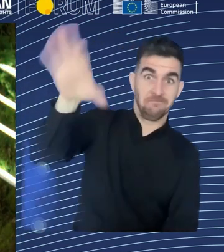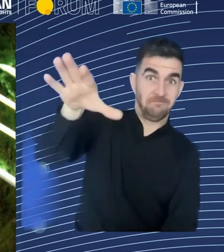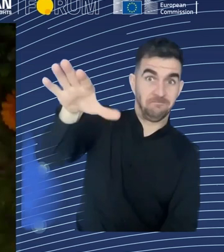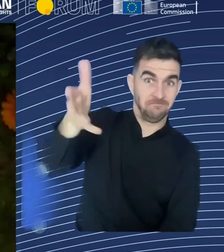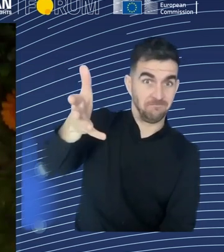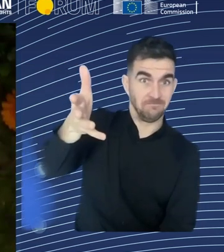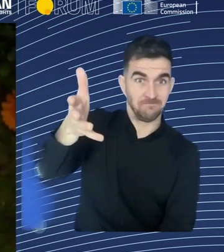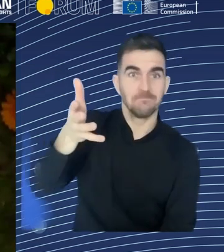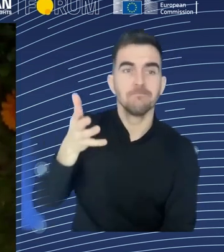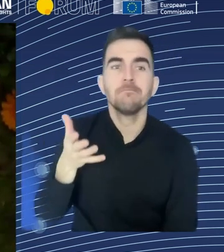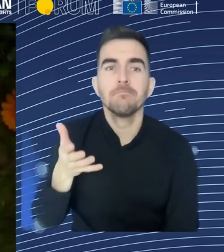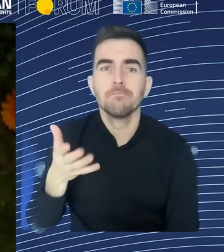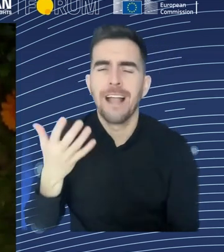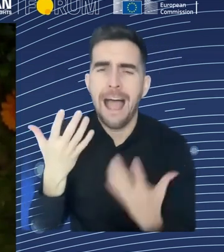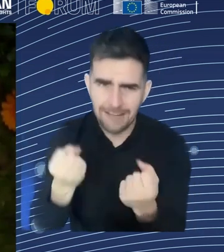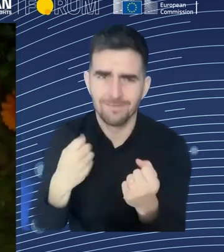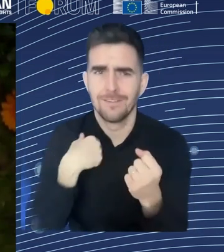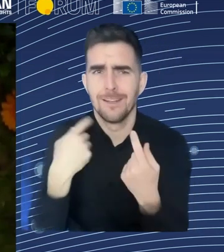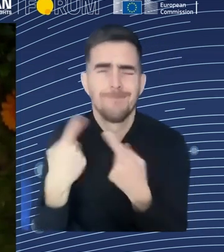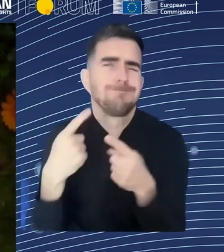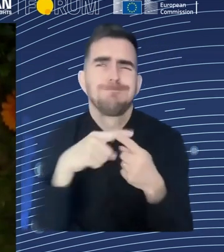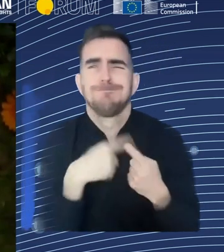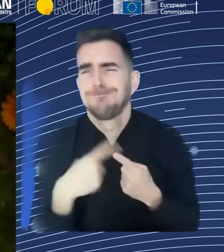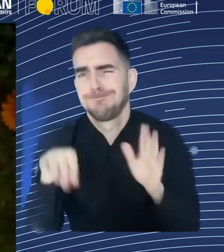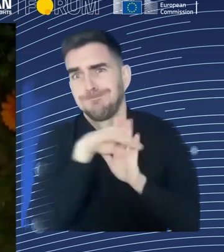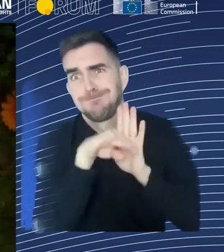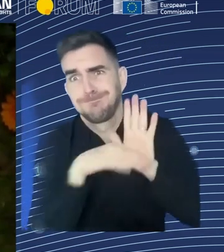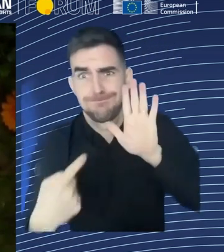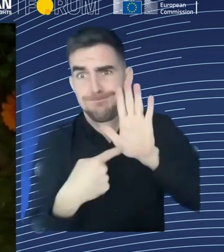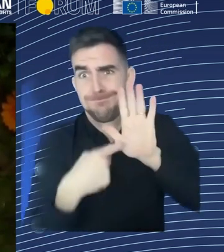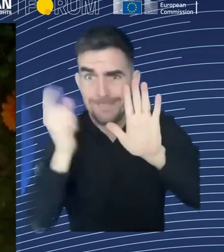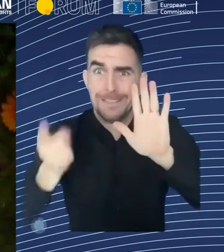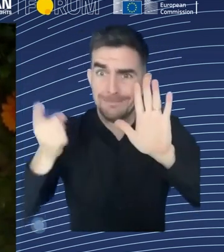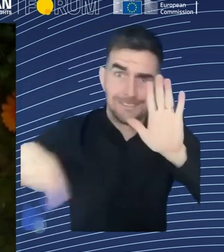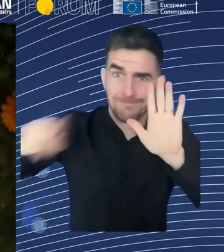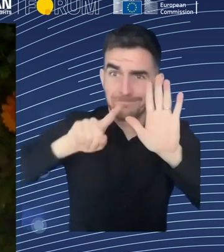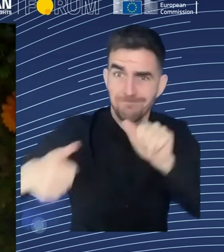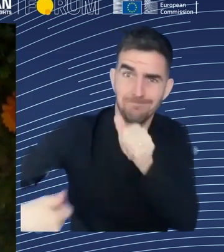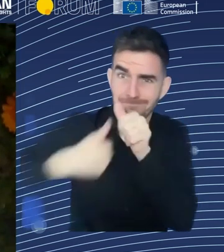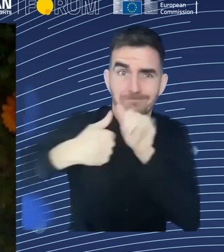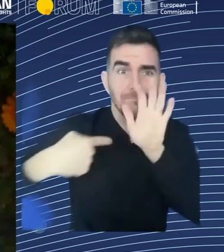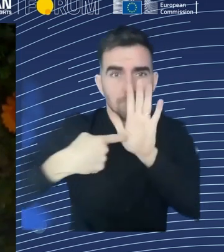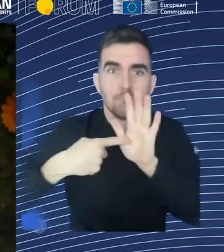That's a very good question. I think the first thing when we think about regulation is to make very clear that just because the technology is new